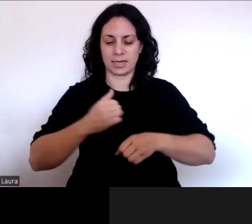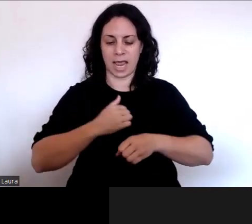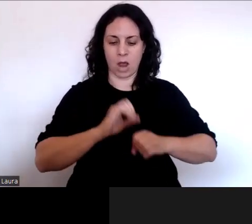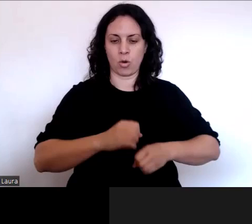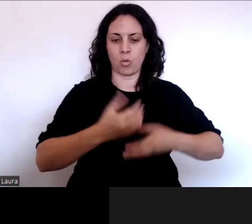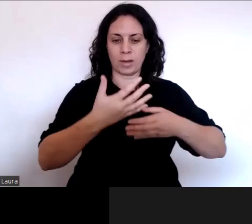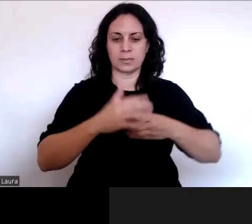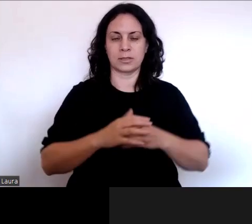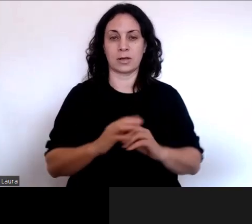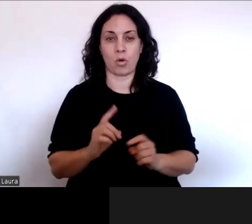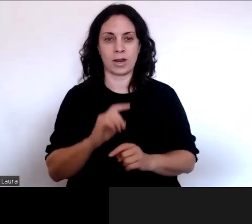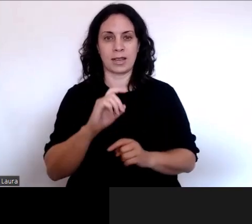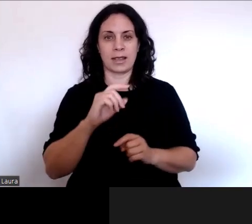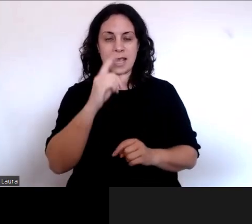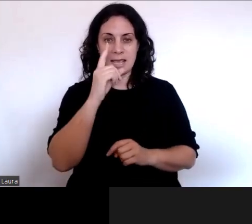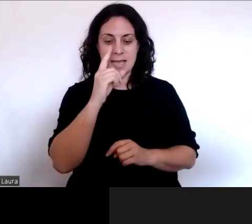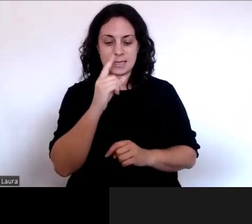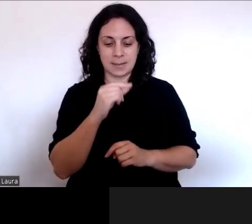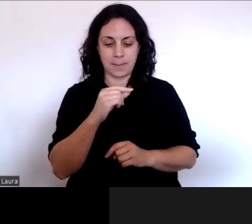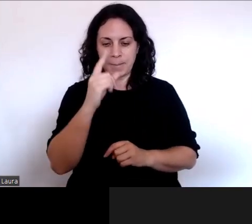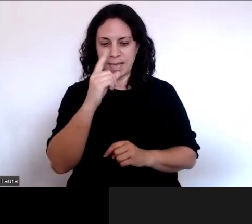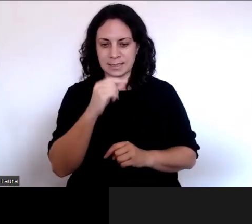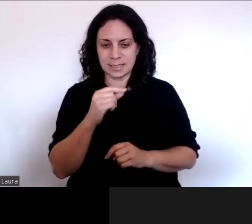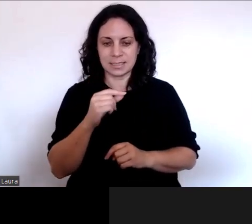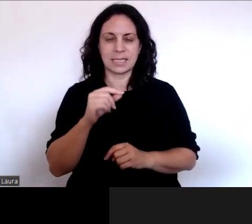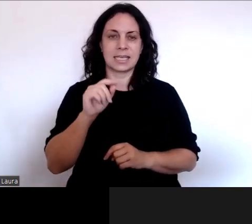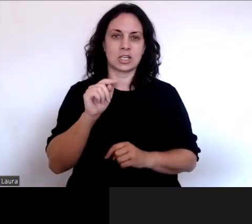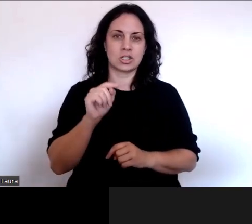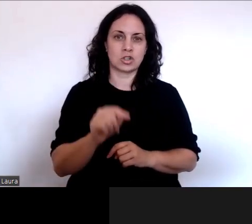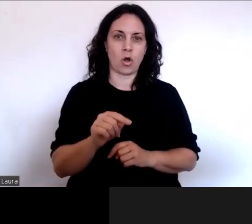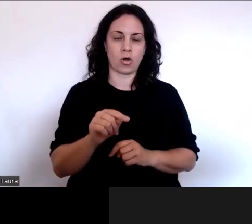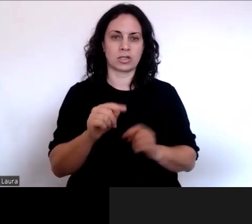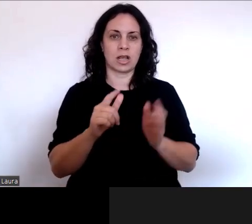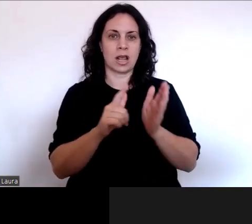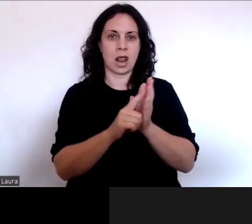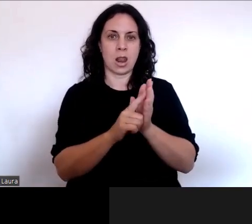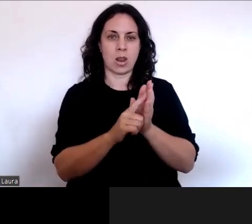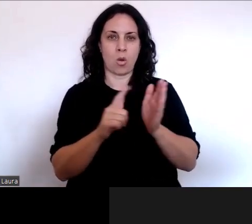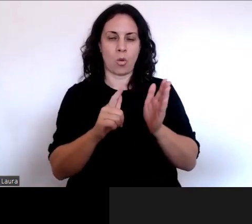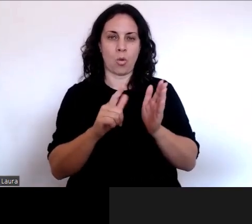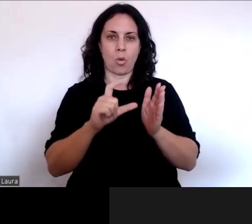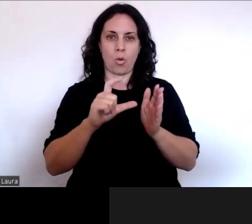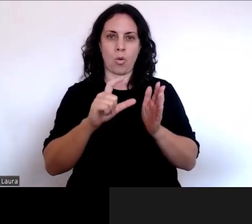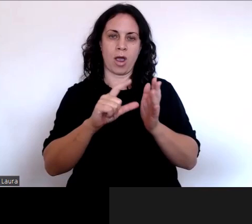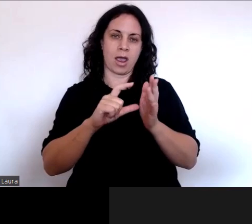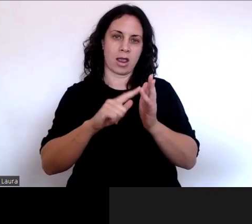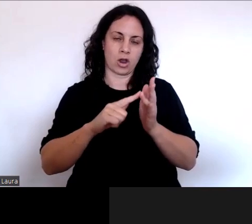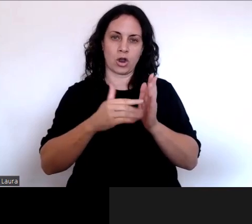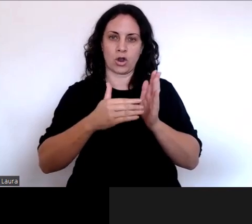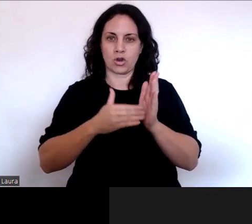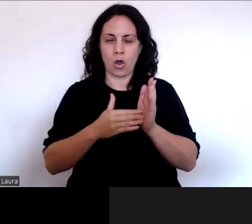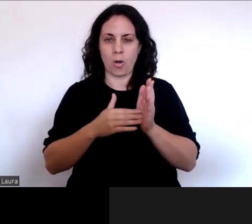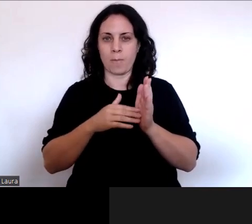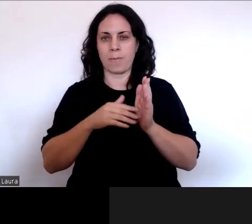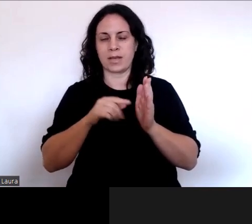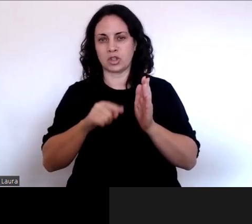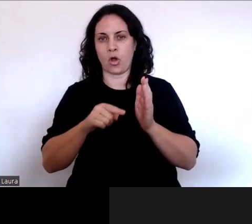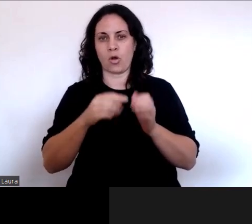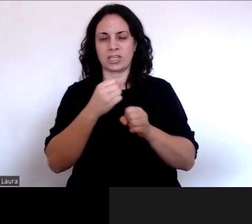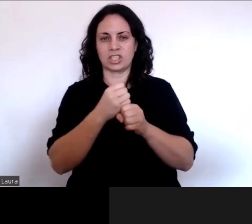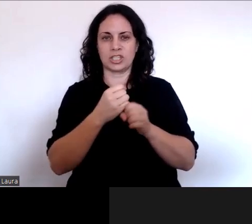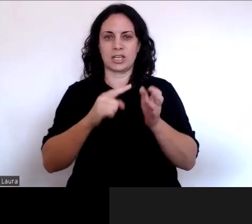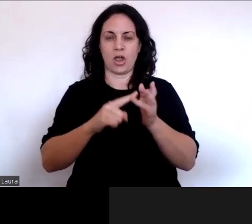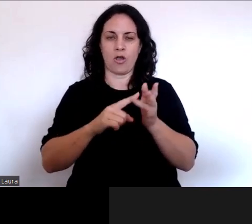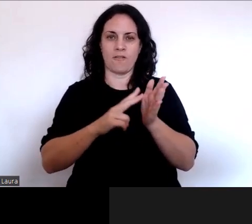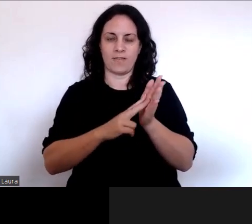.govt.nz. You can access